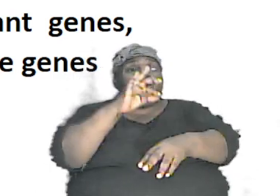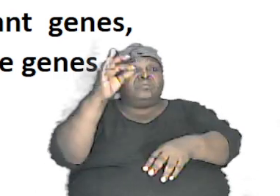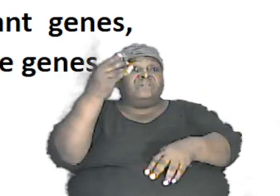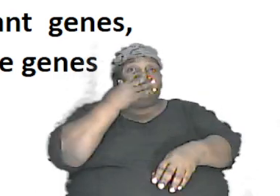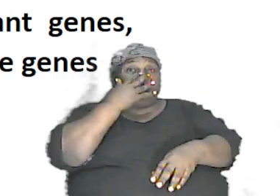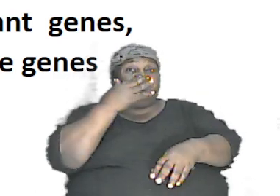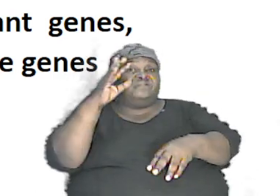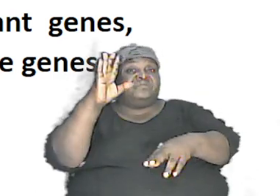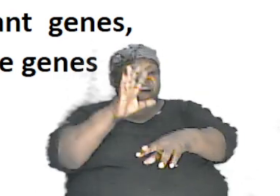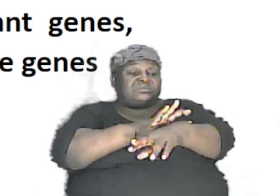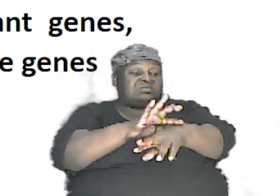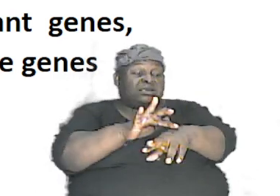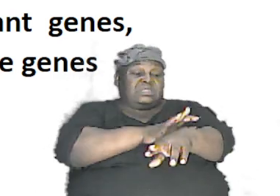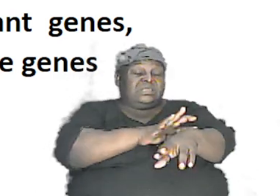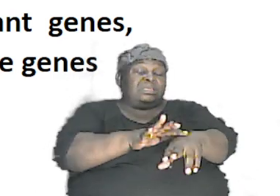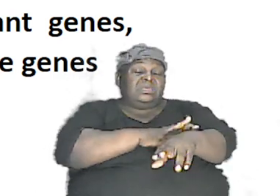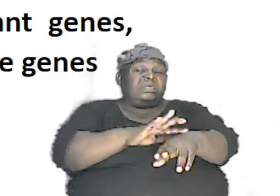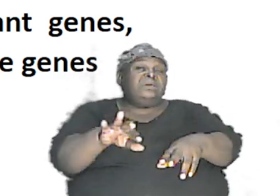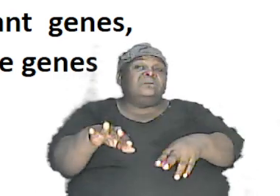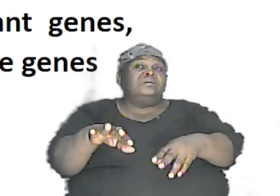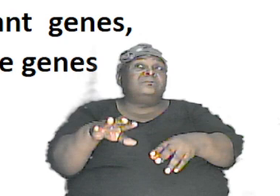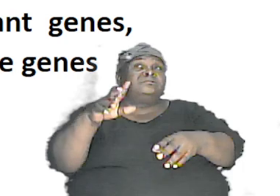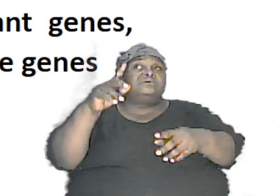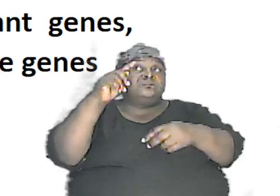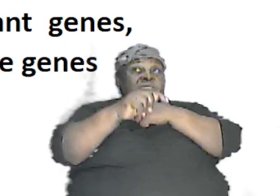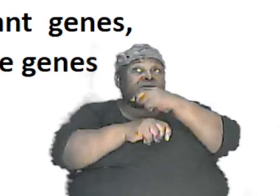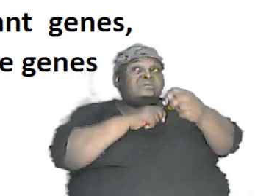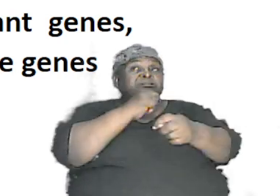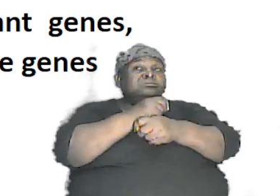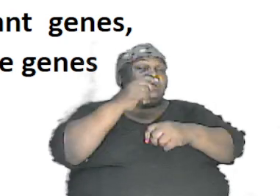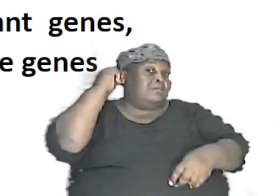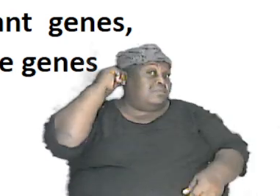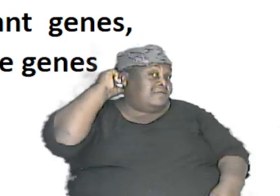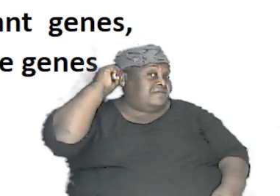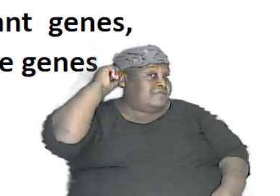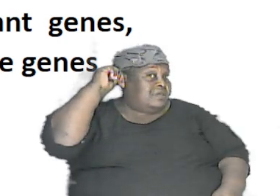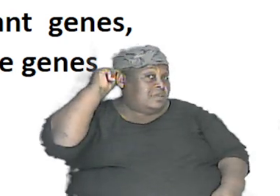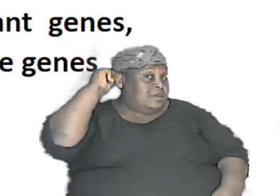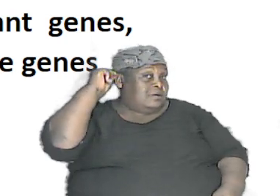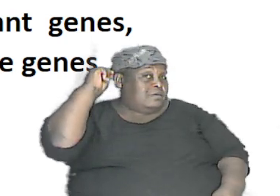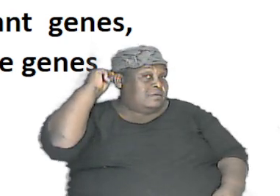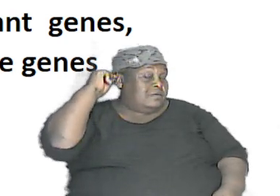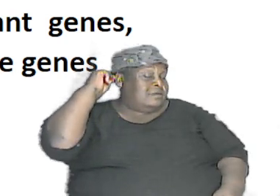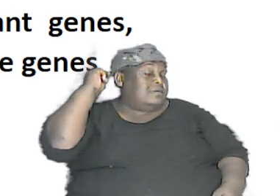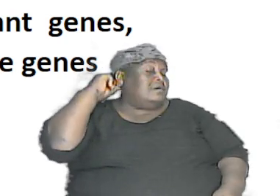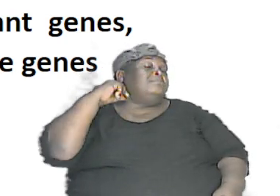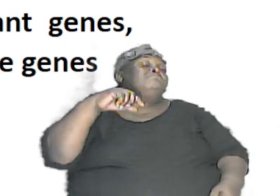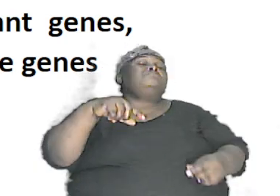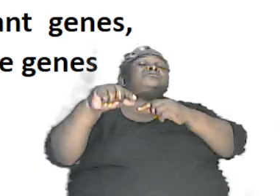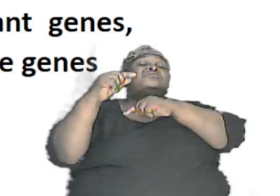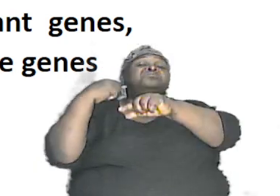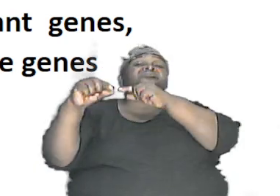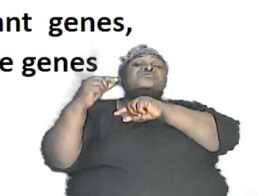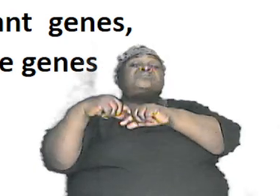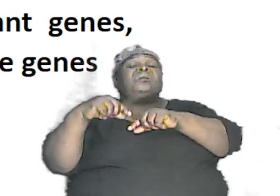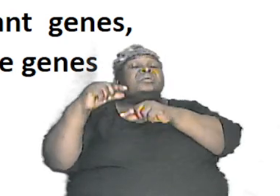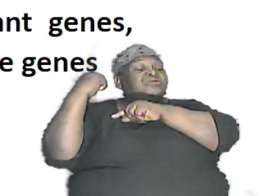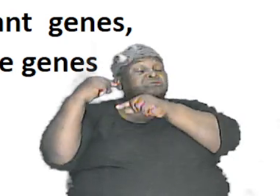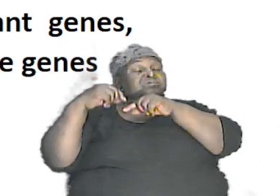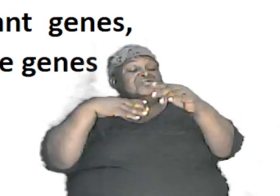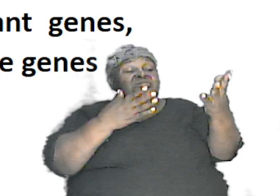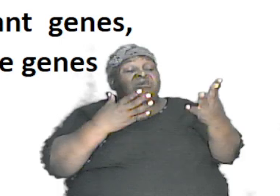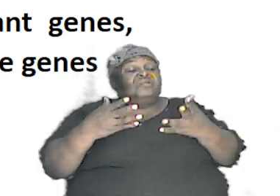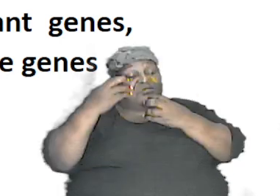in the gene talk about the texture of your ear it's right there in the gene and our genes carry information